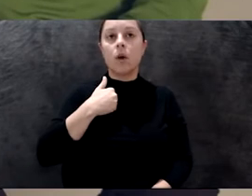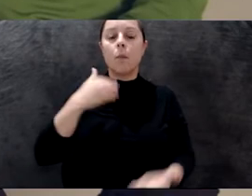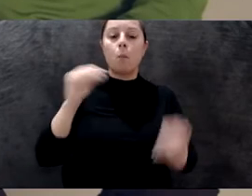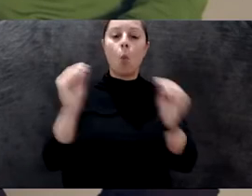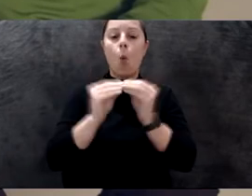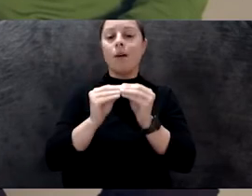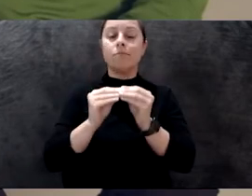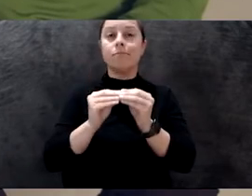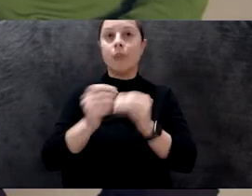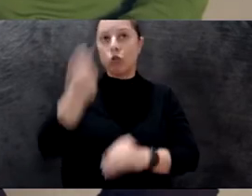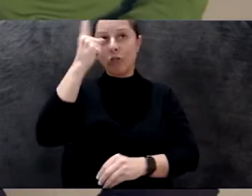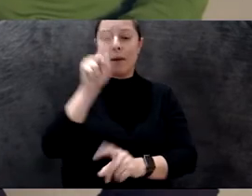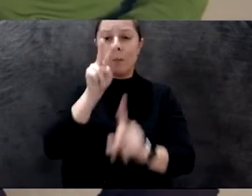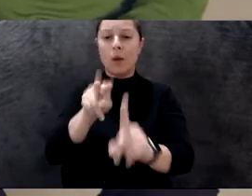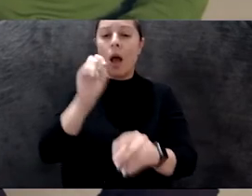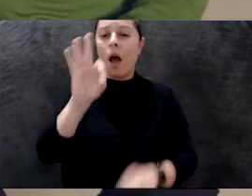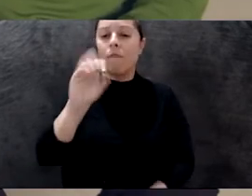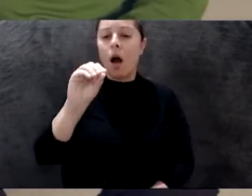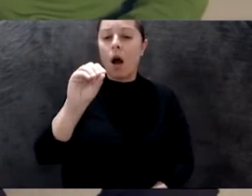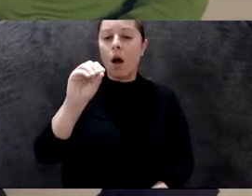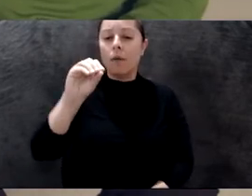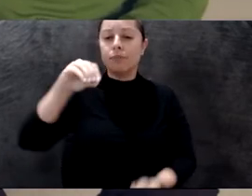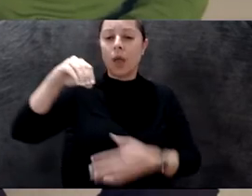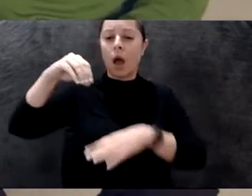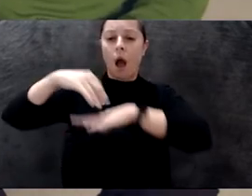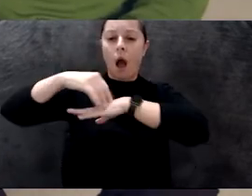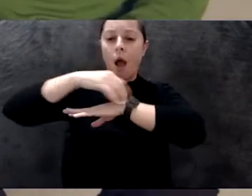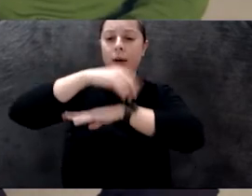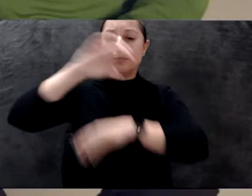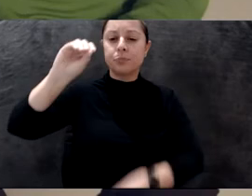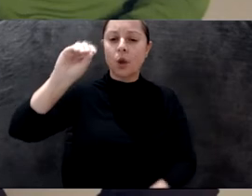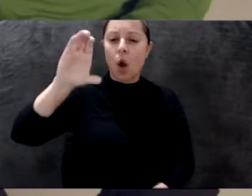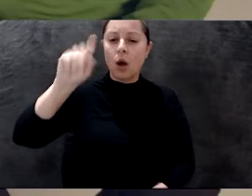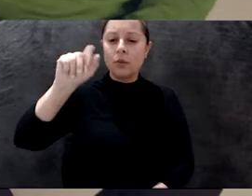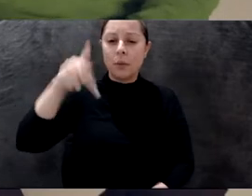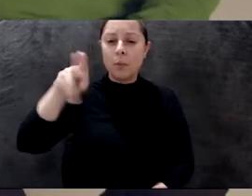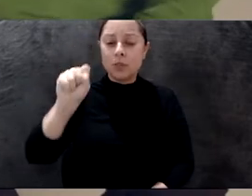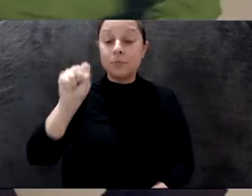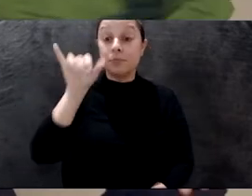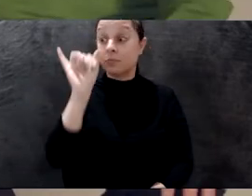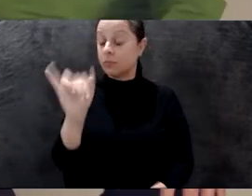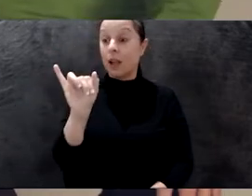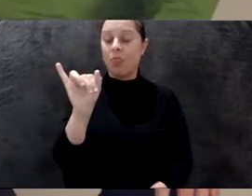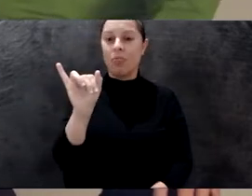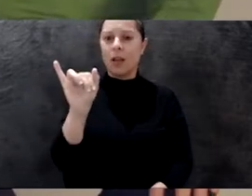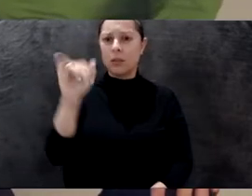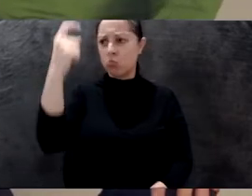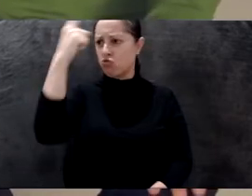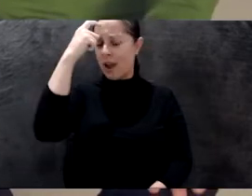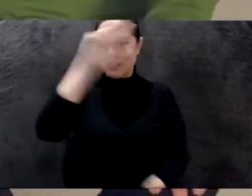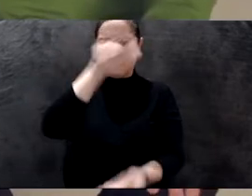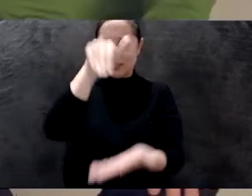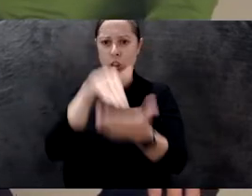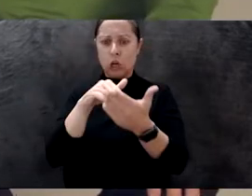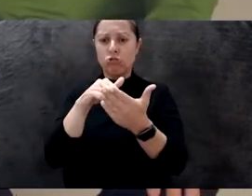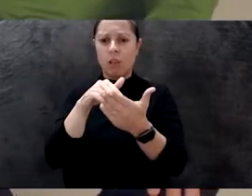part of the way of the thinking. You can think that also the spider, when it weaves the web, offload part of their cognitive capacity to the web